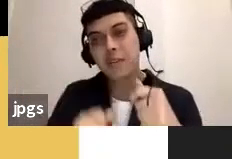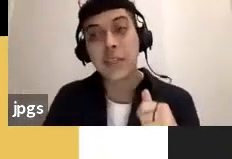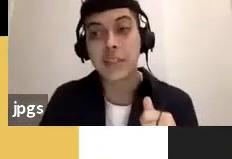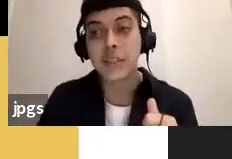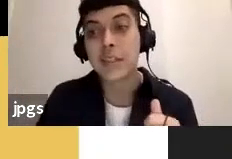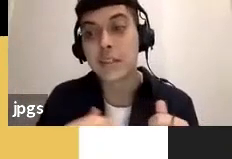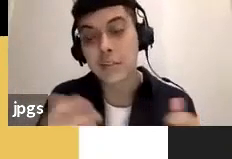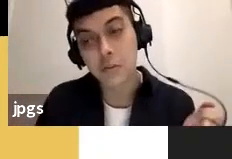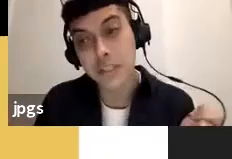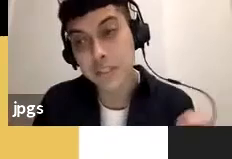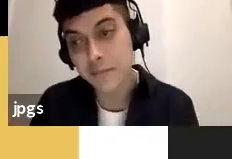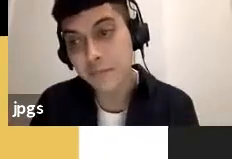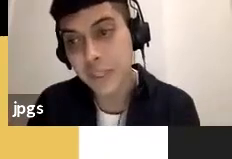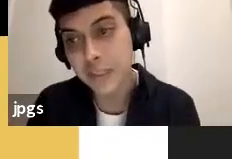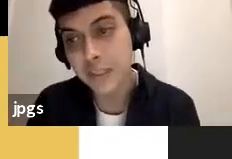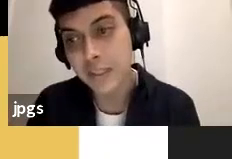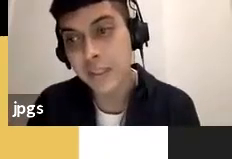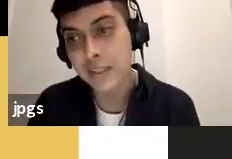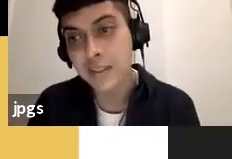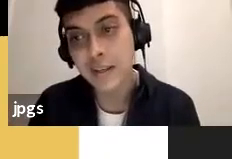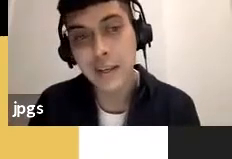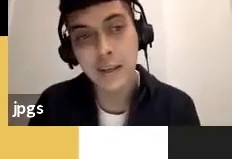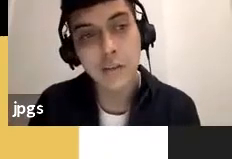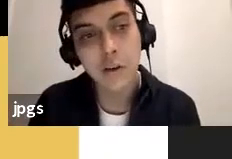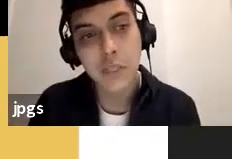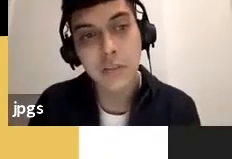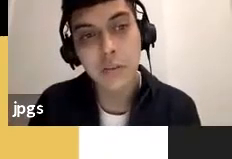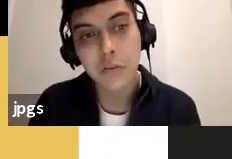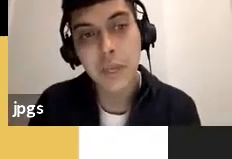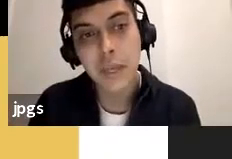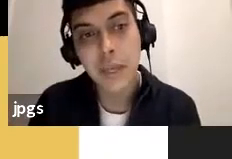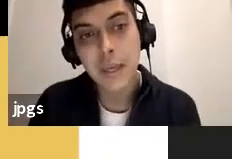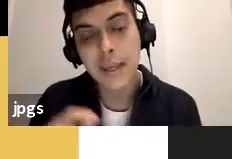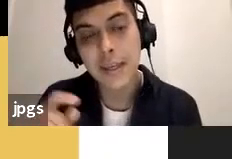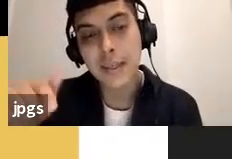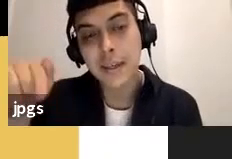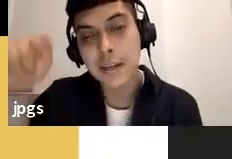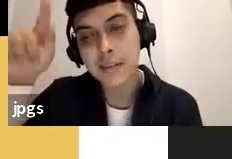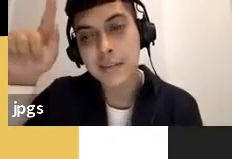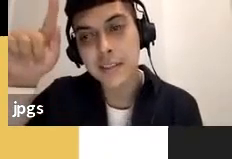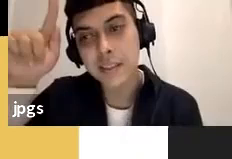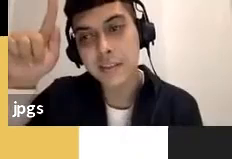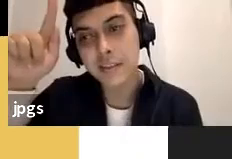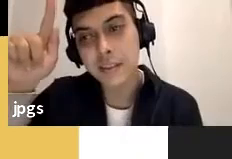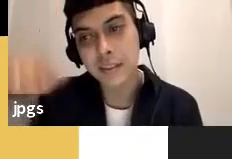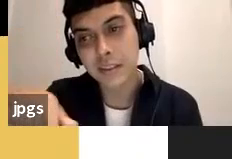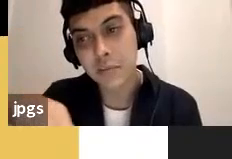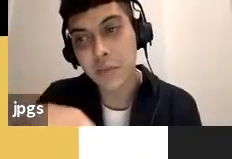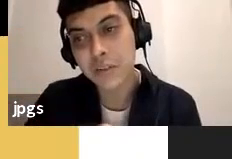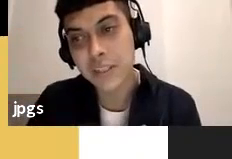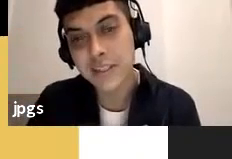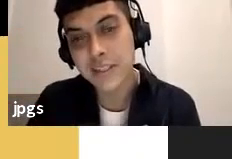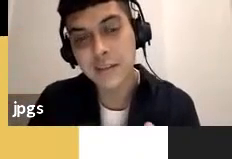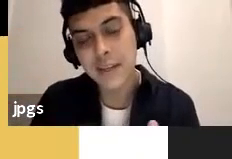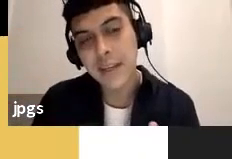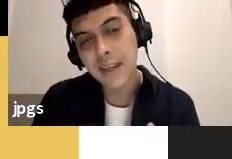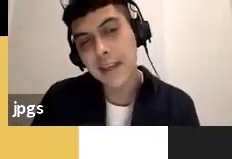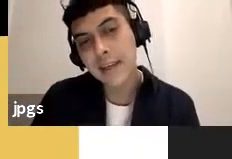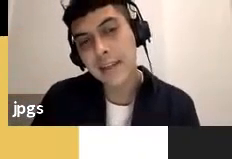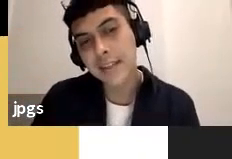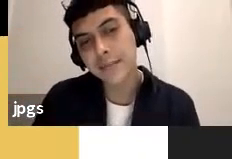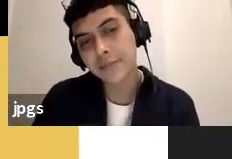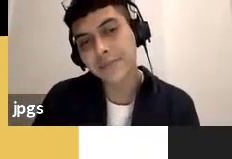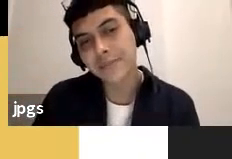around in the solstice in the the tropics of uh cancer in the north and capricorn south